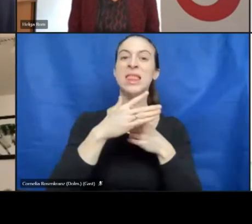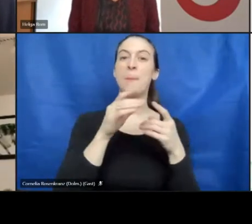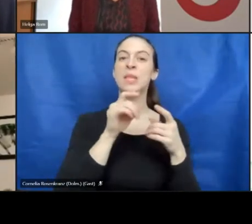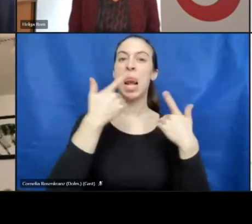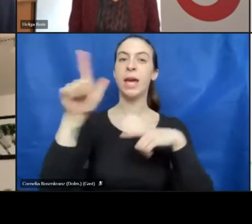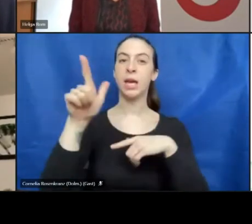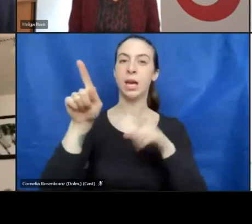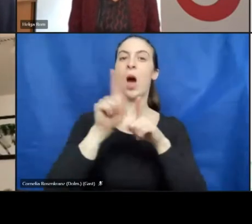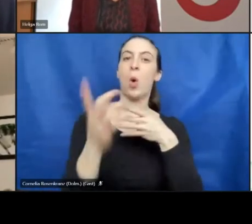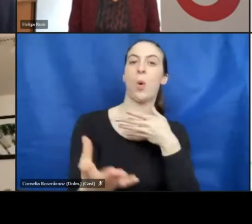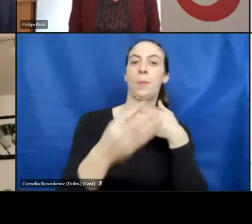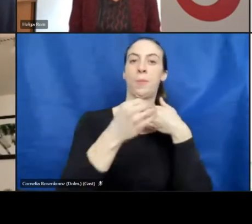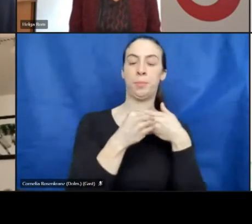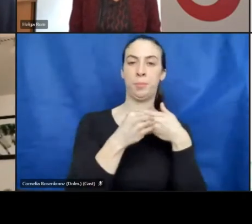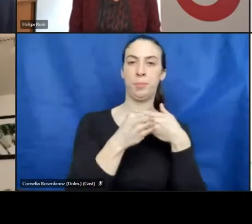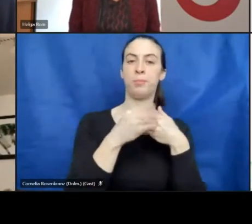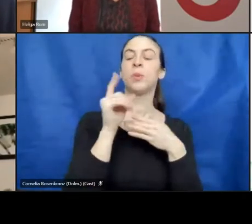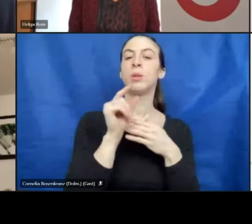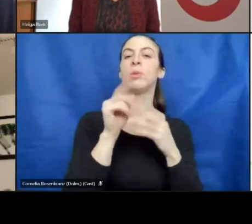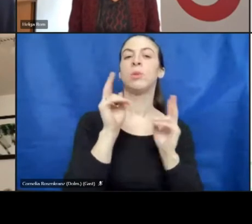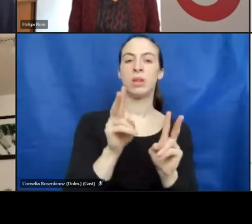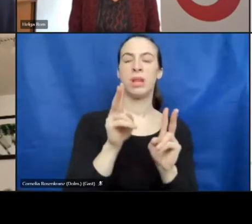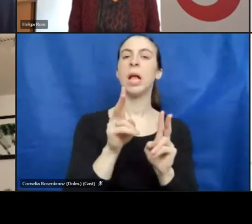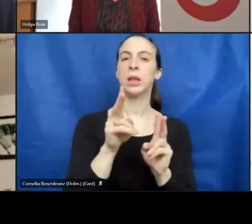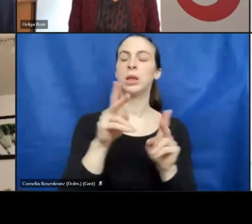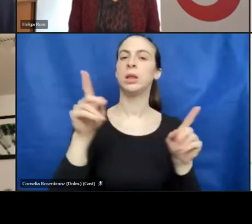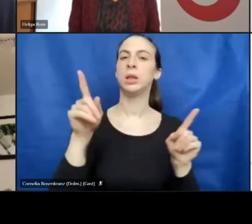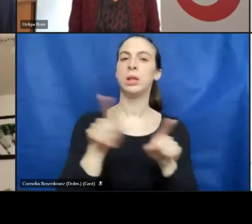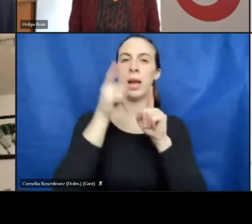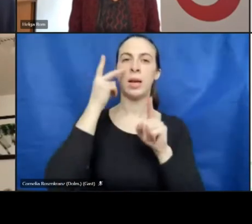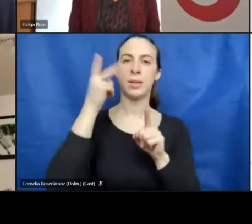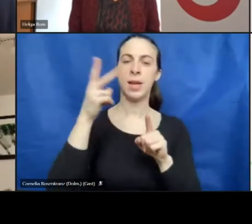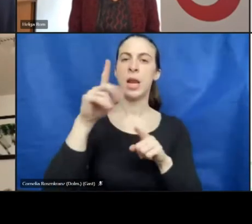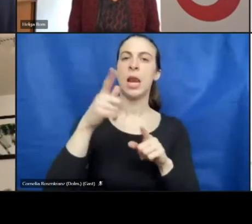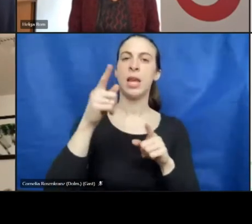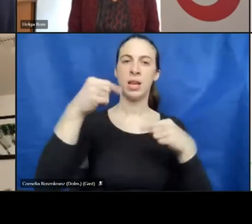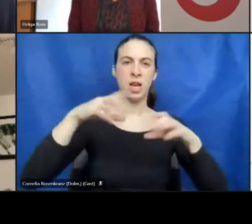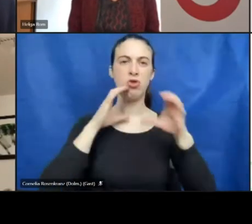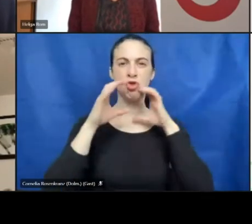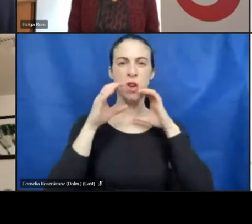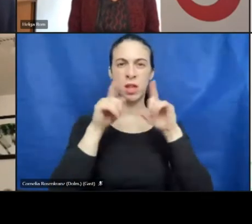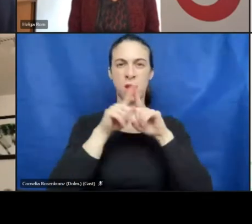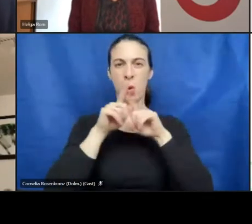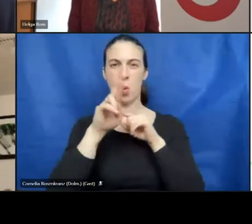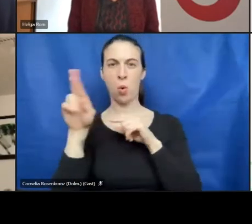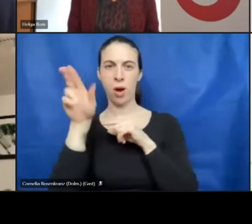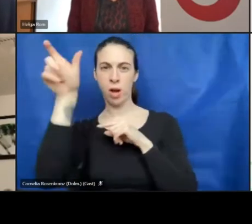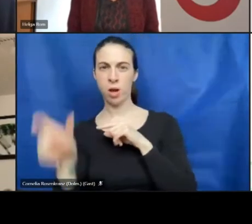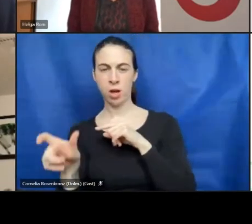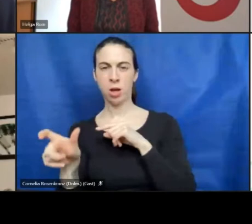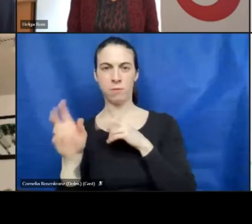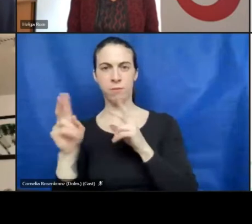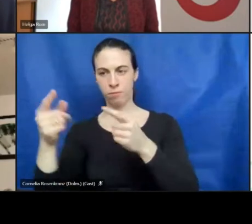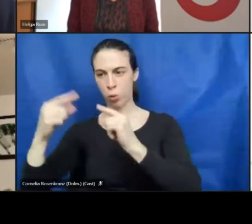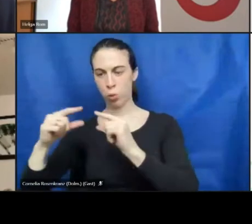in there. On the one hand, you find this link in the chat on the right bottom